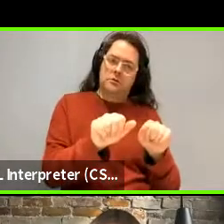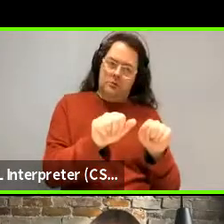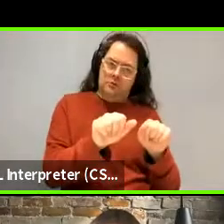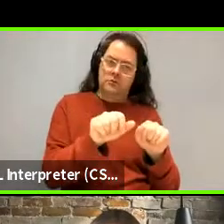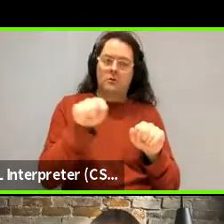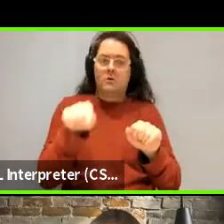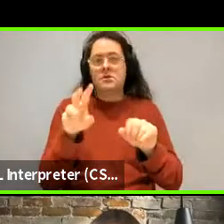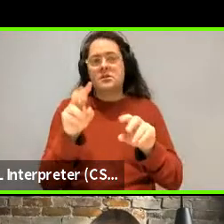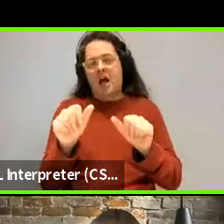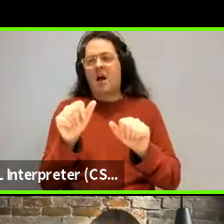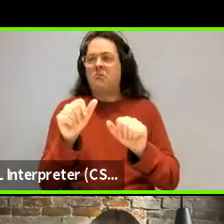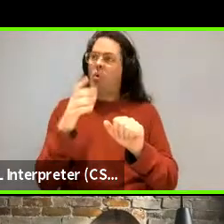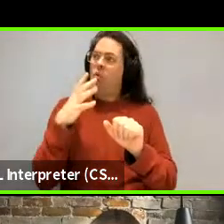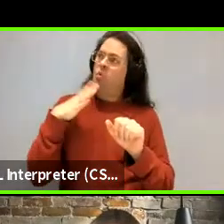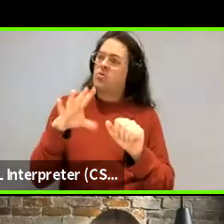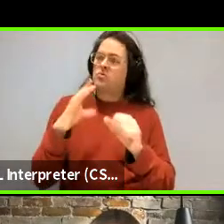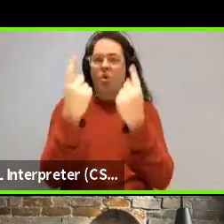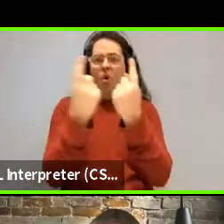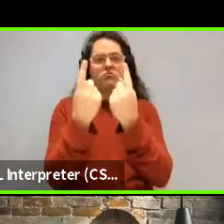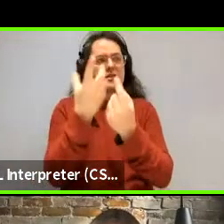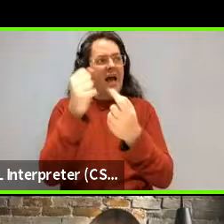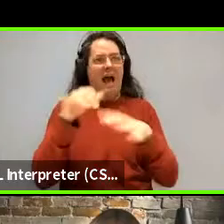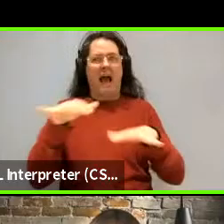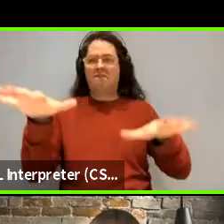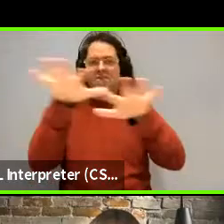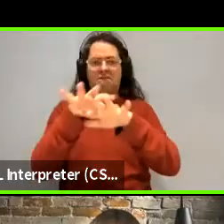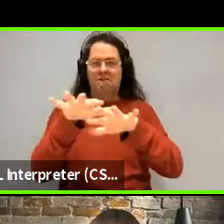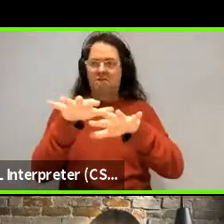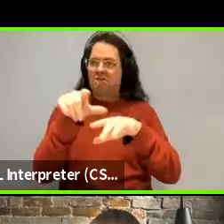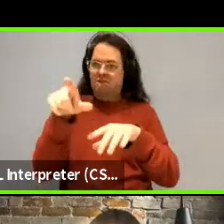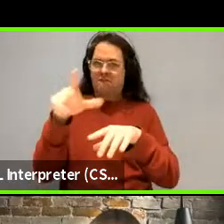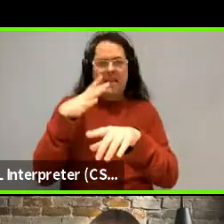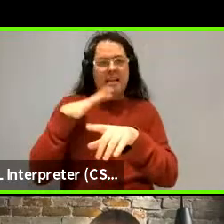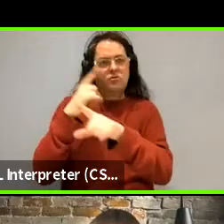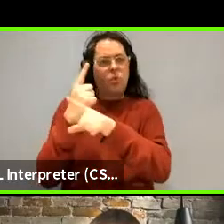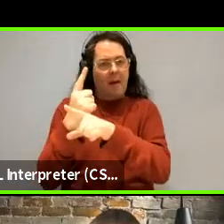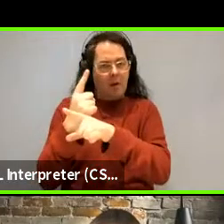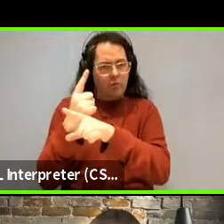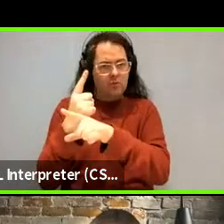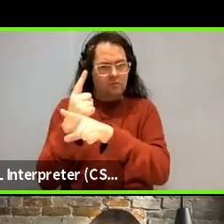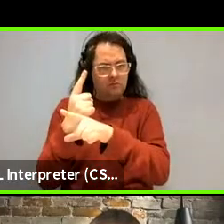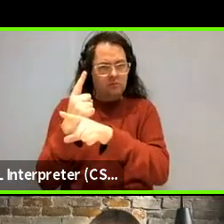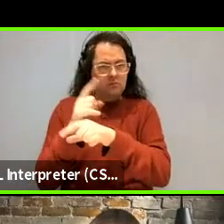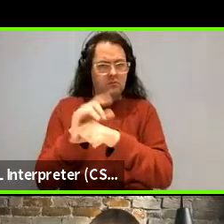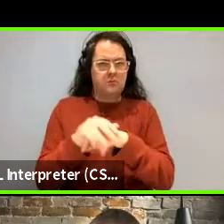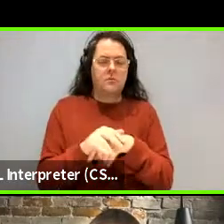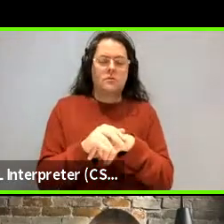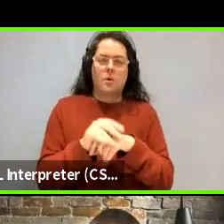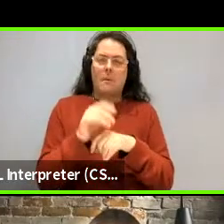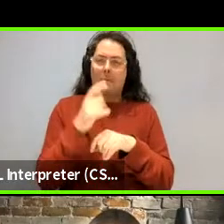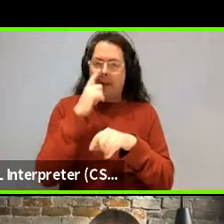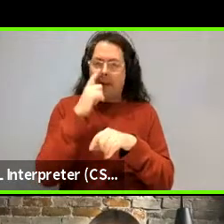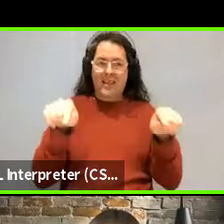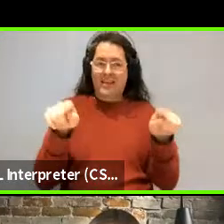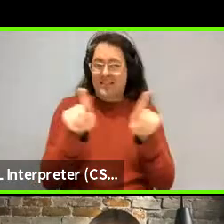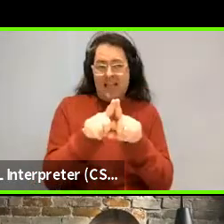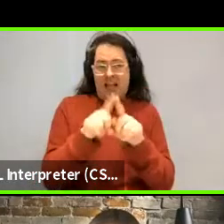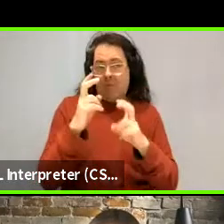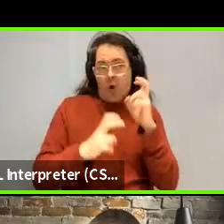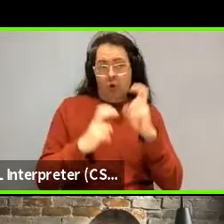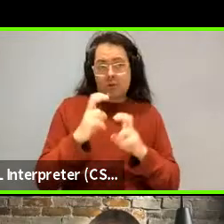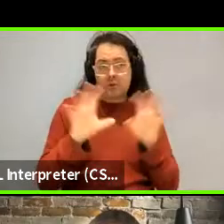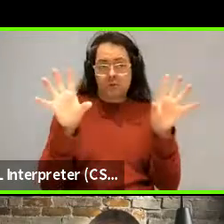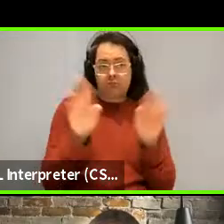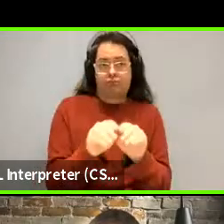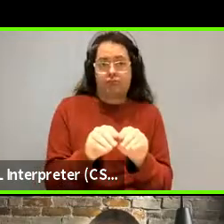exist to describe objects and properties that we need to talk about. So, and I'm wondering if they couldn't be collapsed, uh, if we,